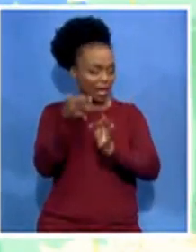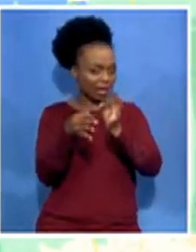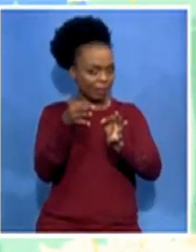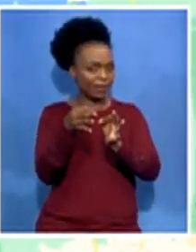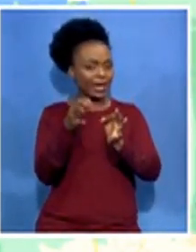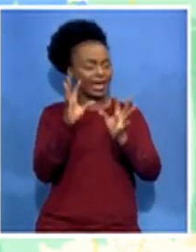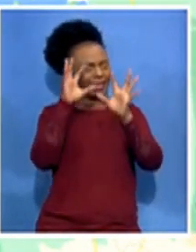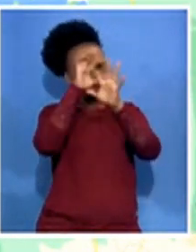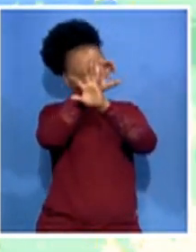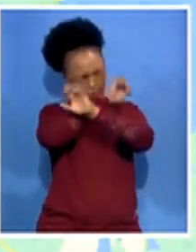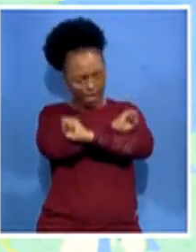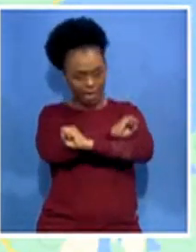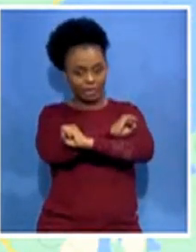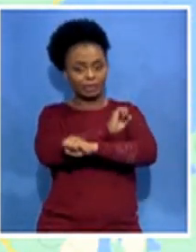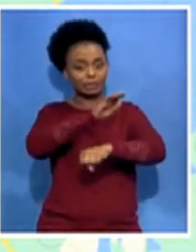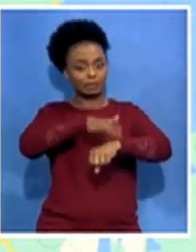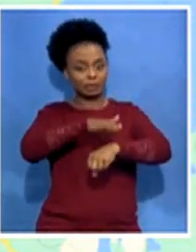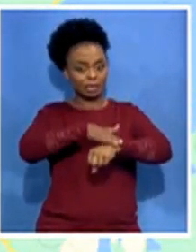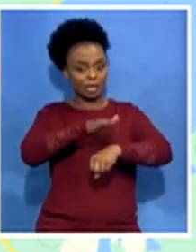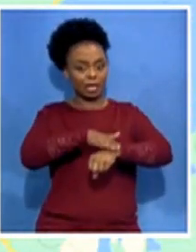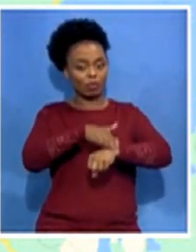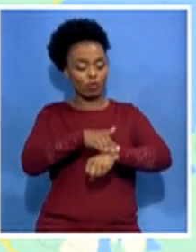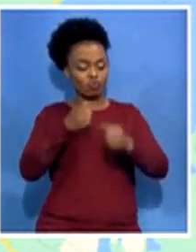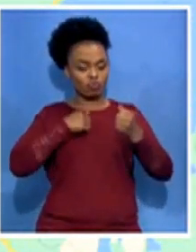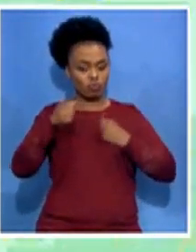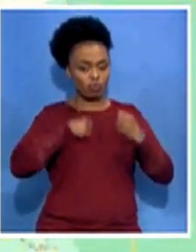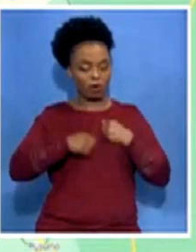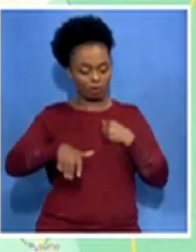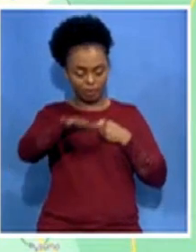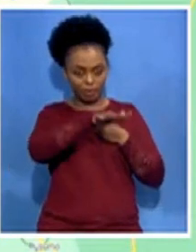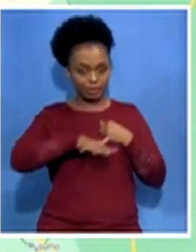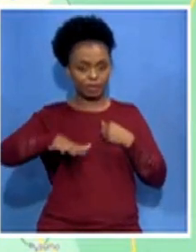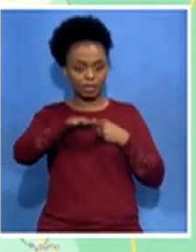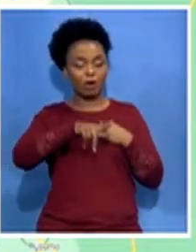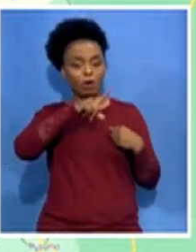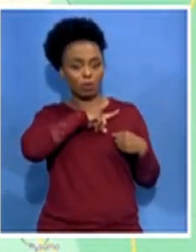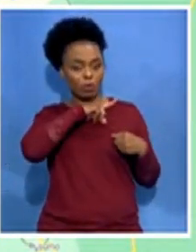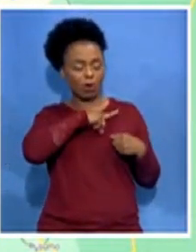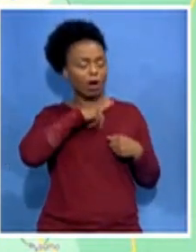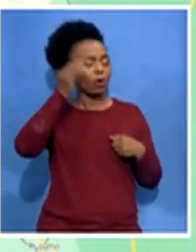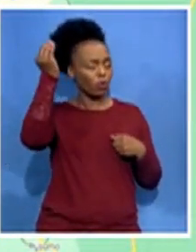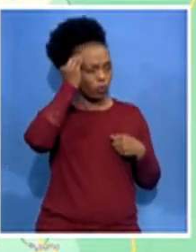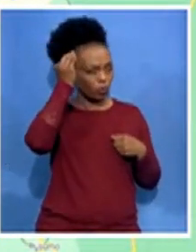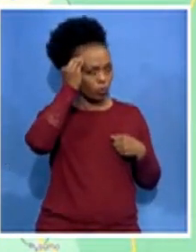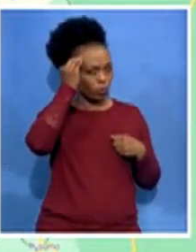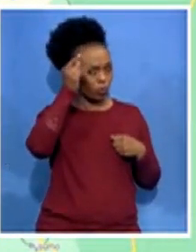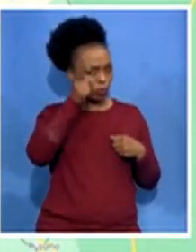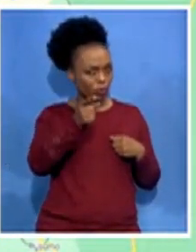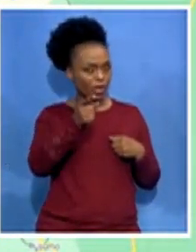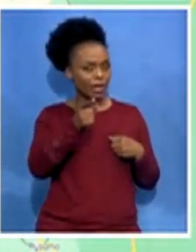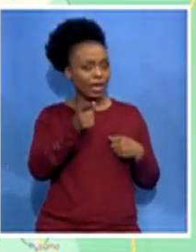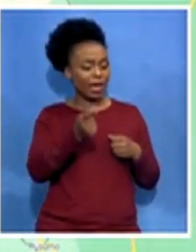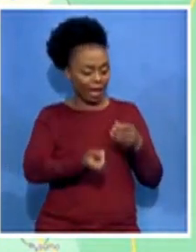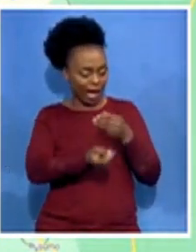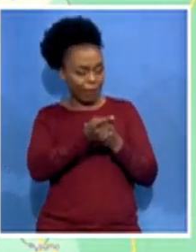continent because you know that that tension also spilled into other neighboring